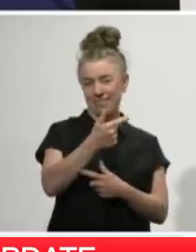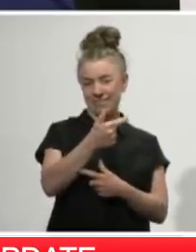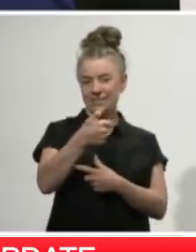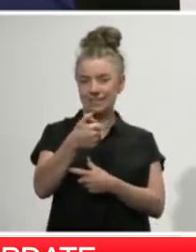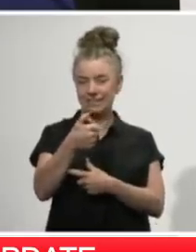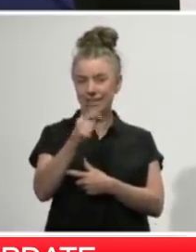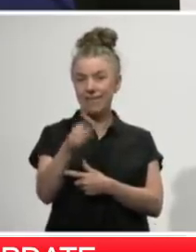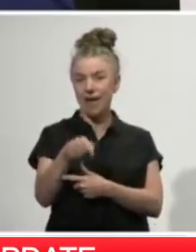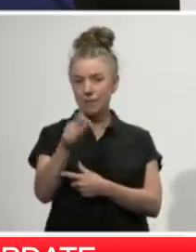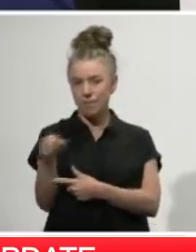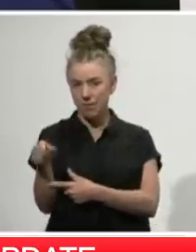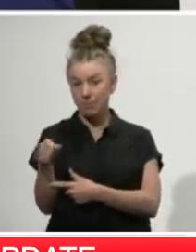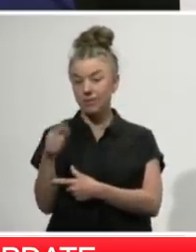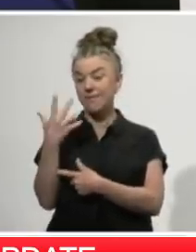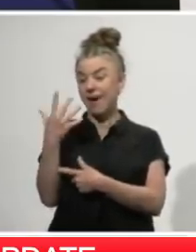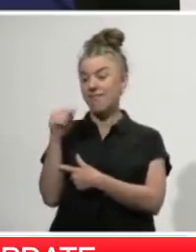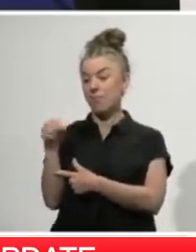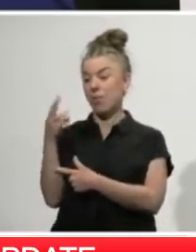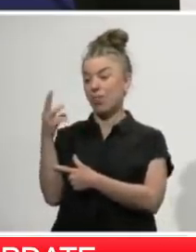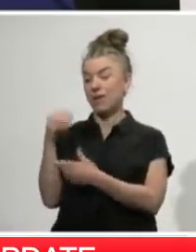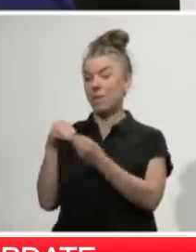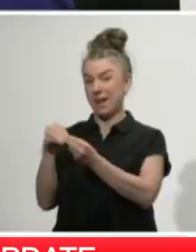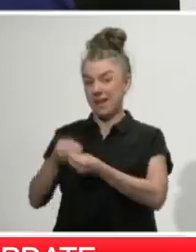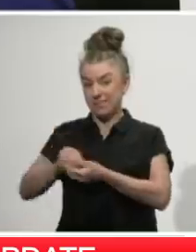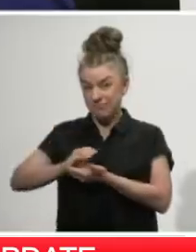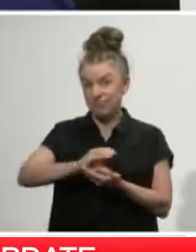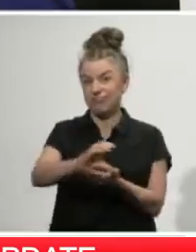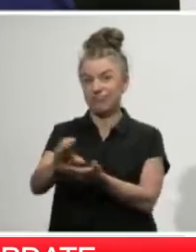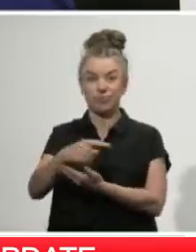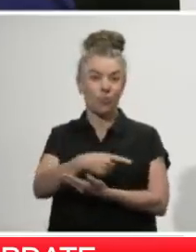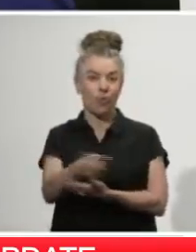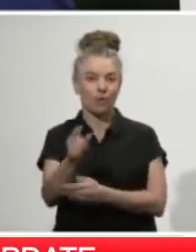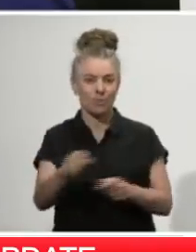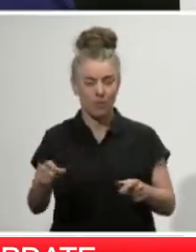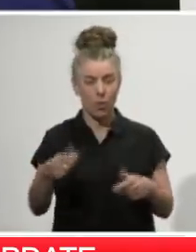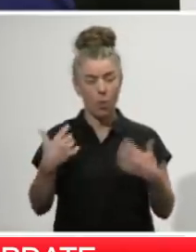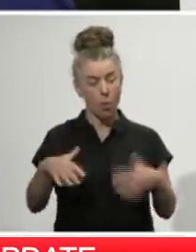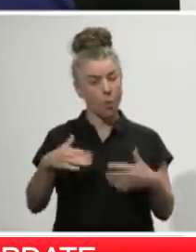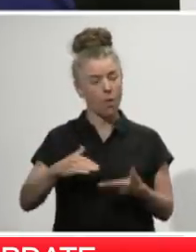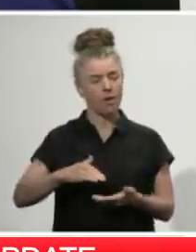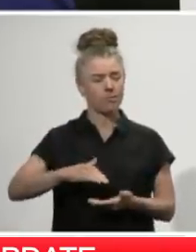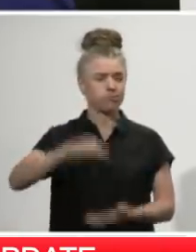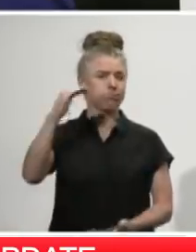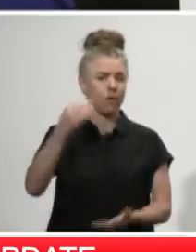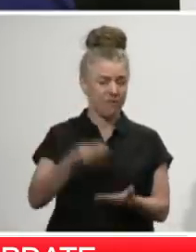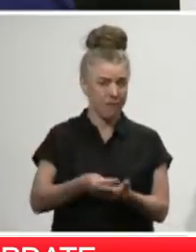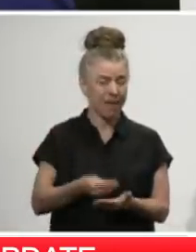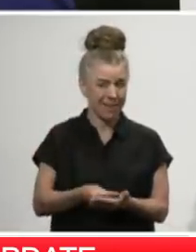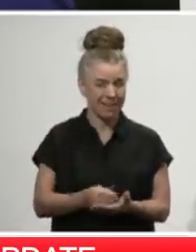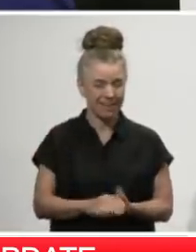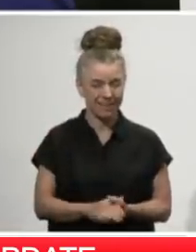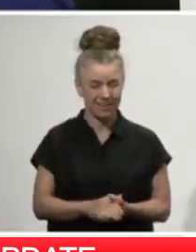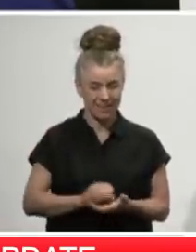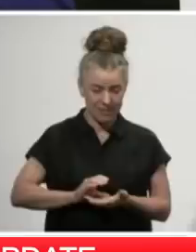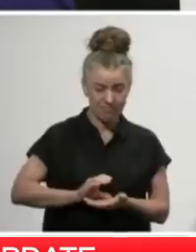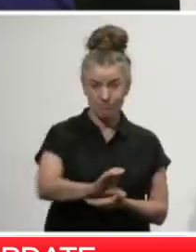billion, which has been paid out. This is an incredible number when it comes to money we've got